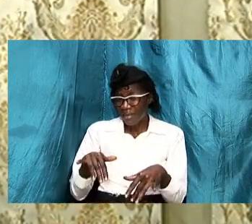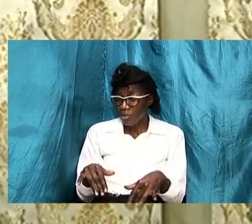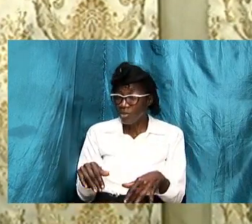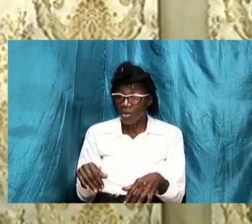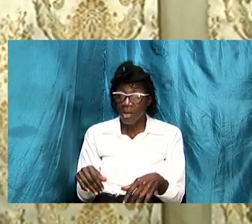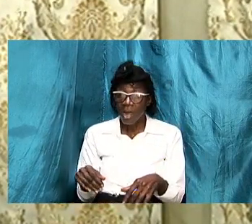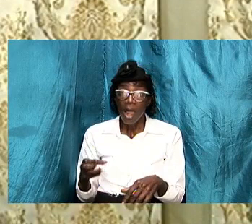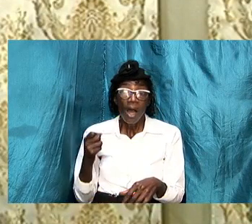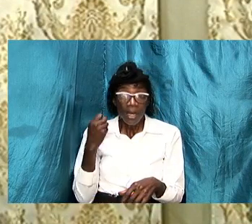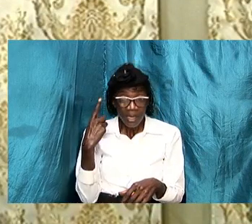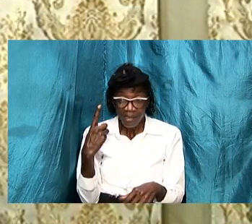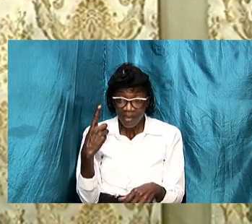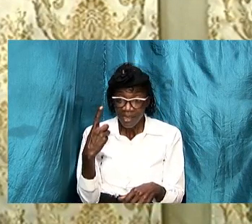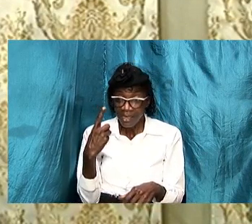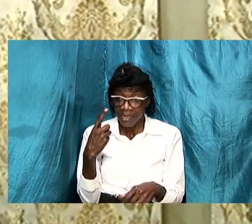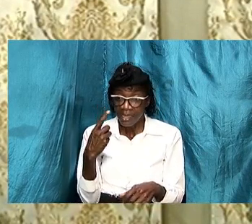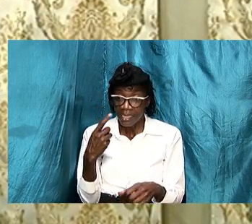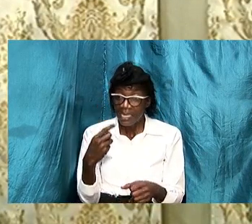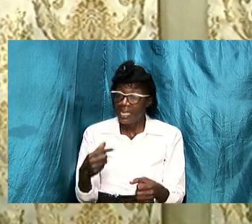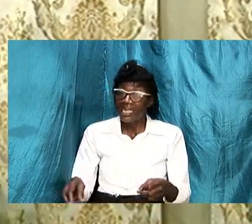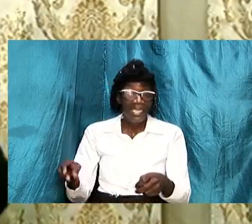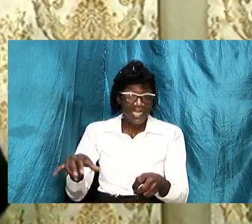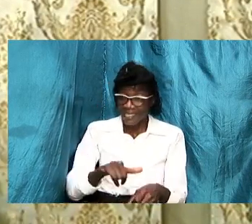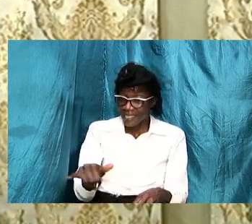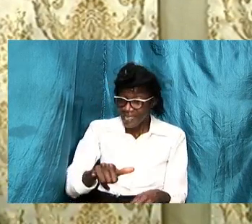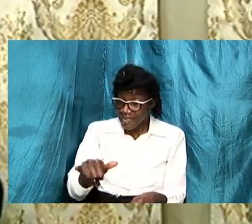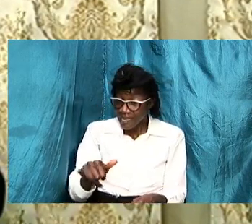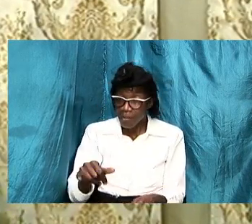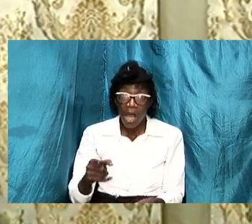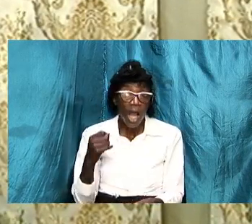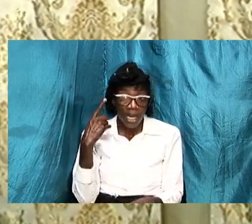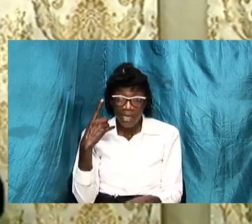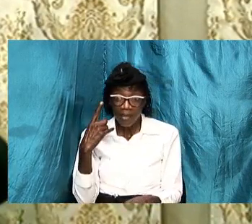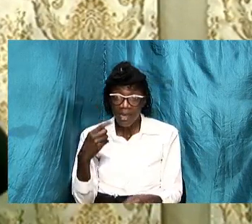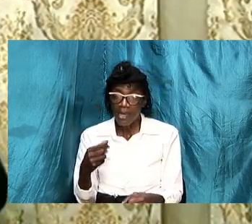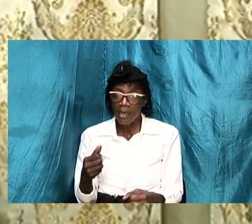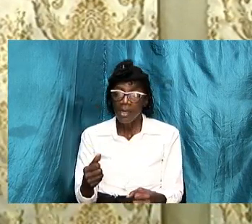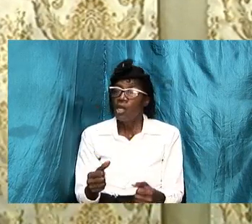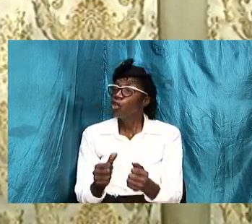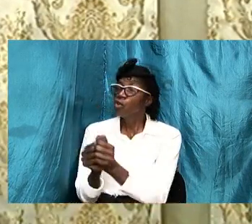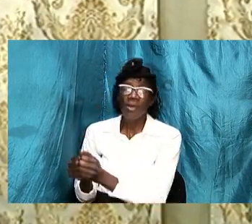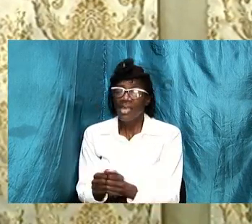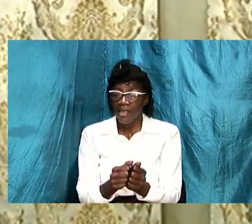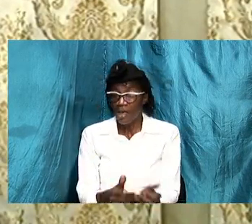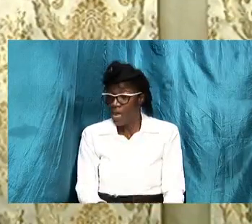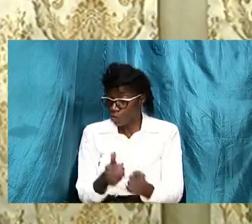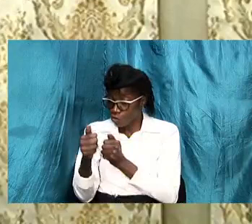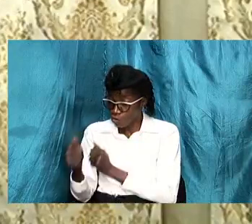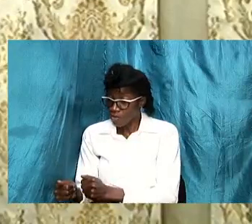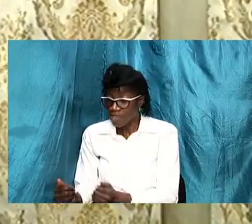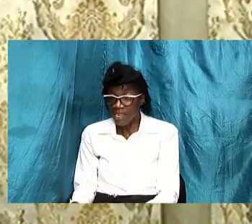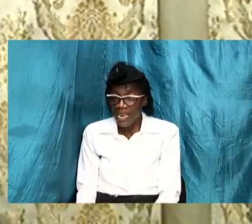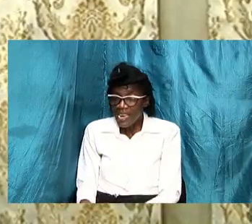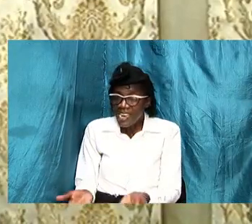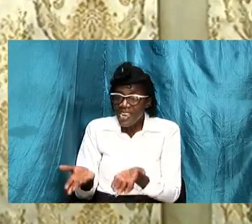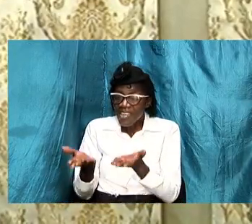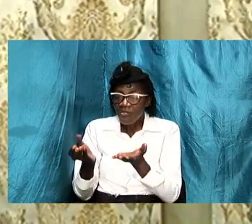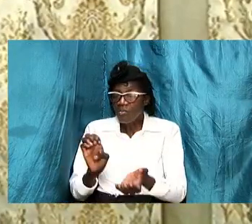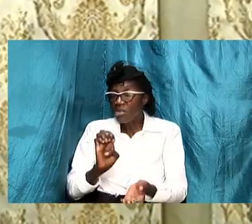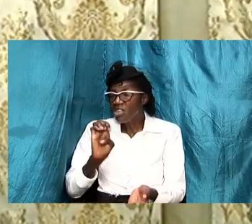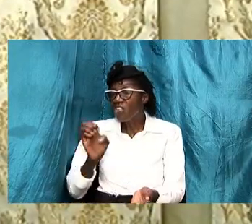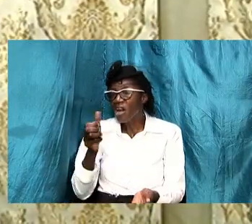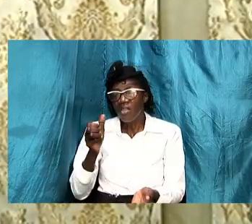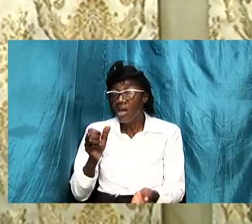reinforcing in this relationship so we both strengthen and prop up and lift up each other it's not one